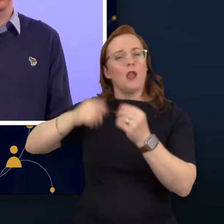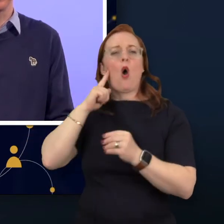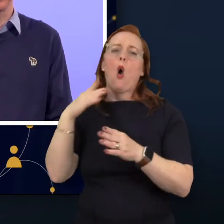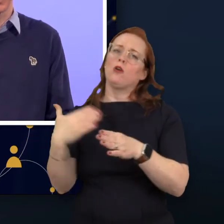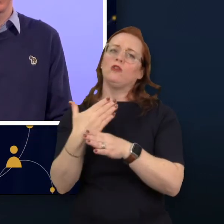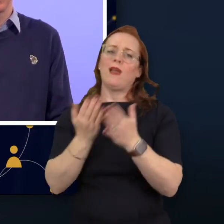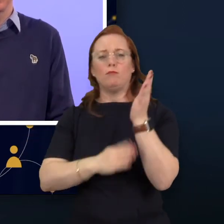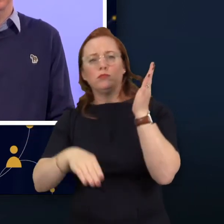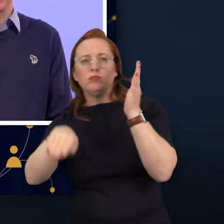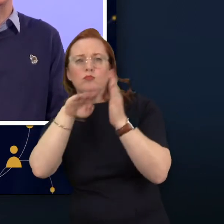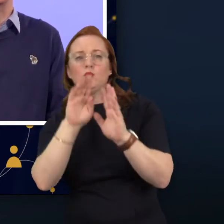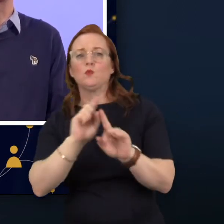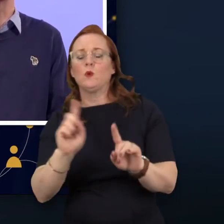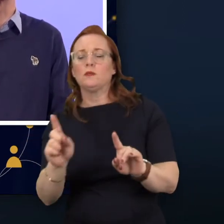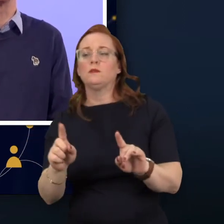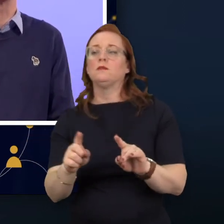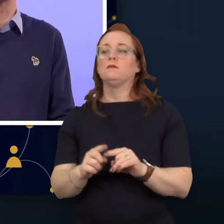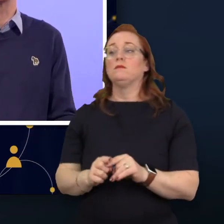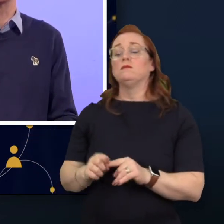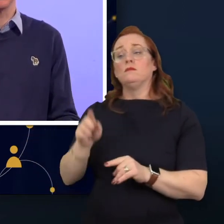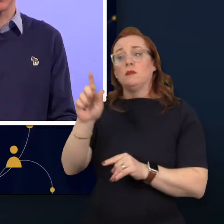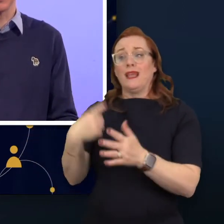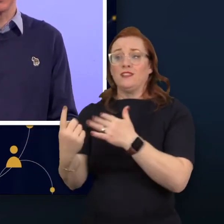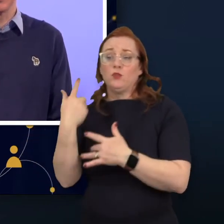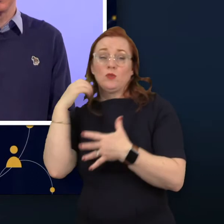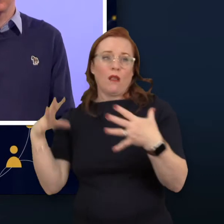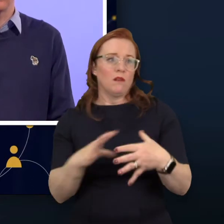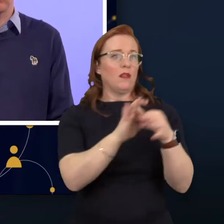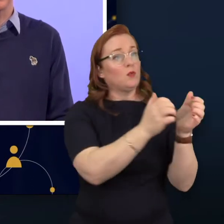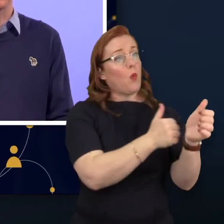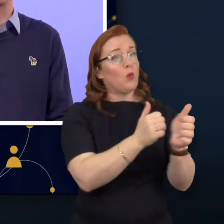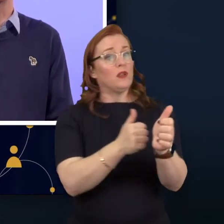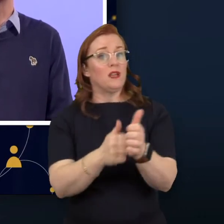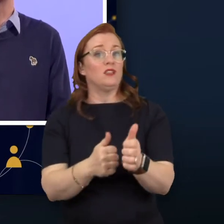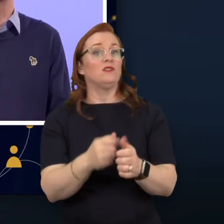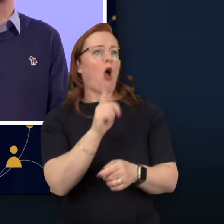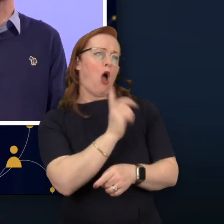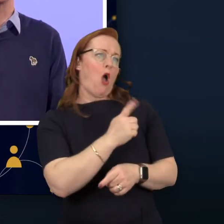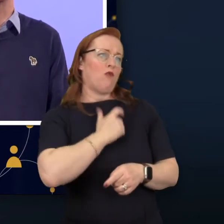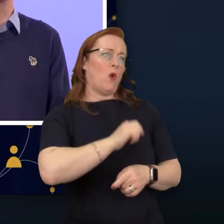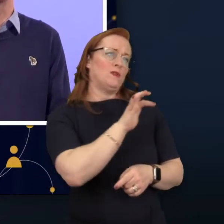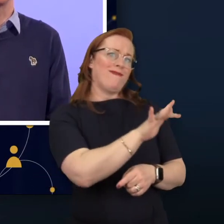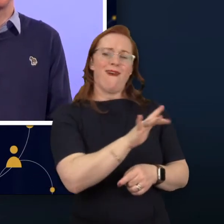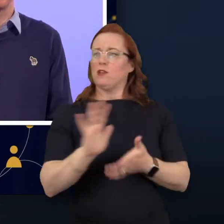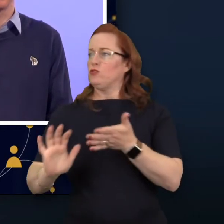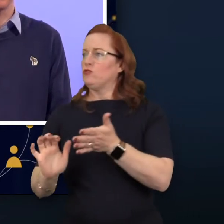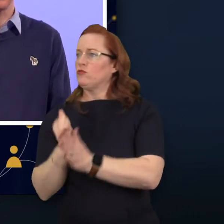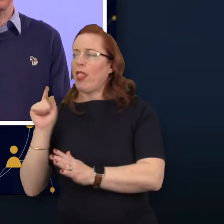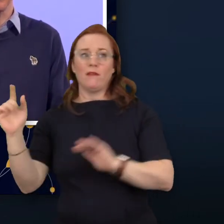offer. To make connections to organizations with roles that are well suited to their strengths.